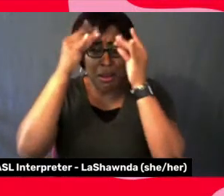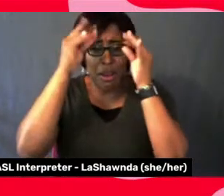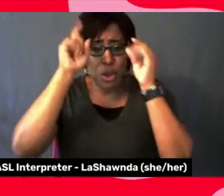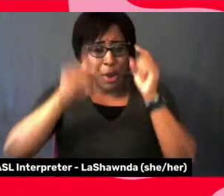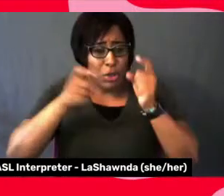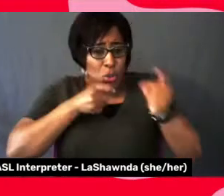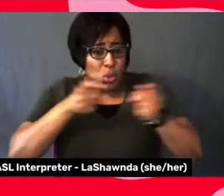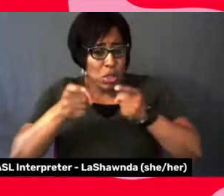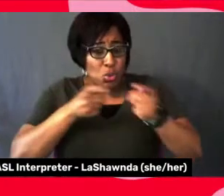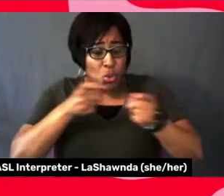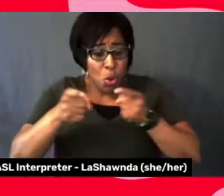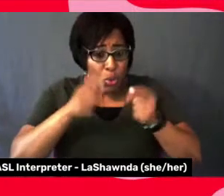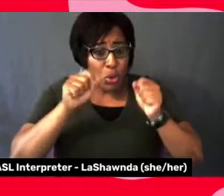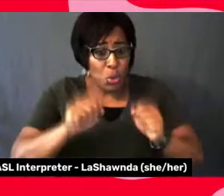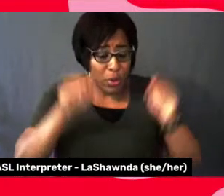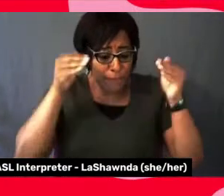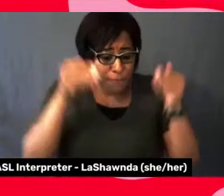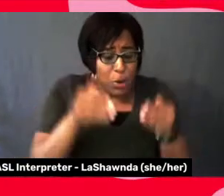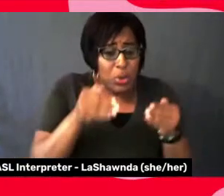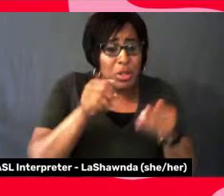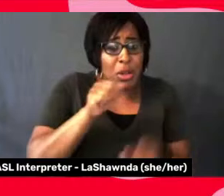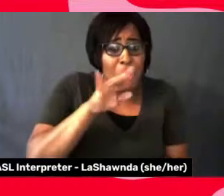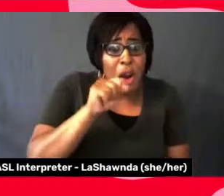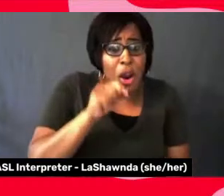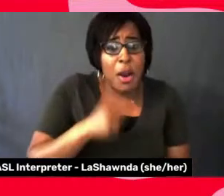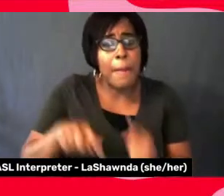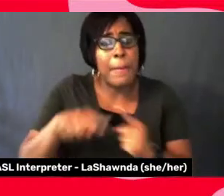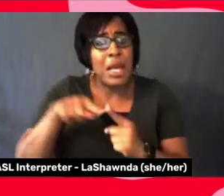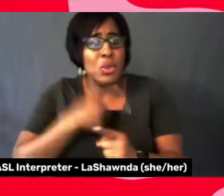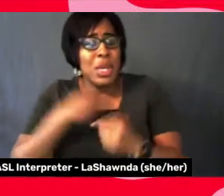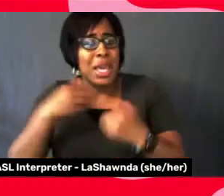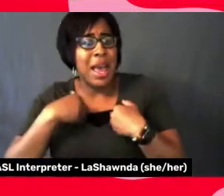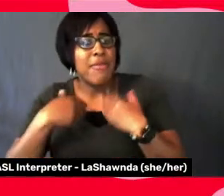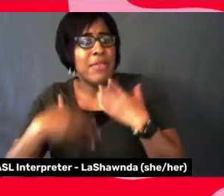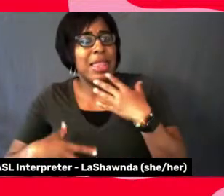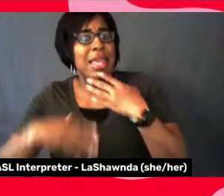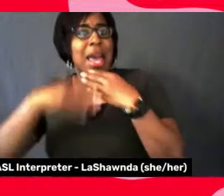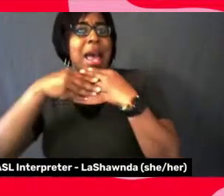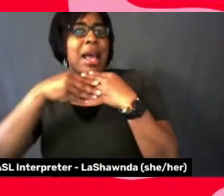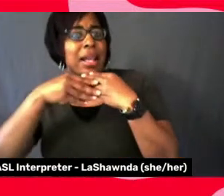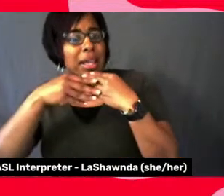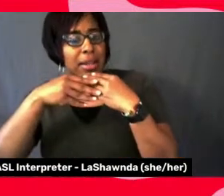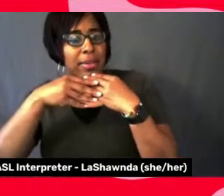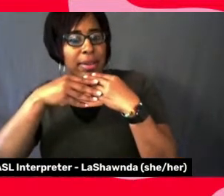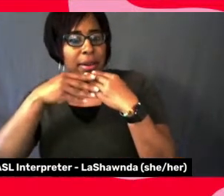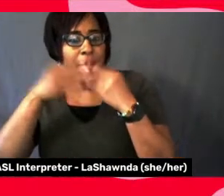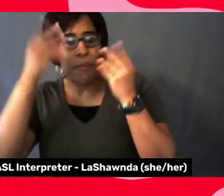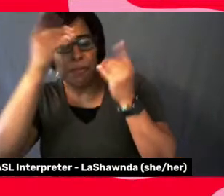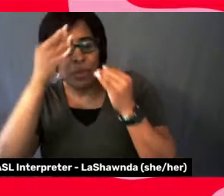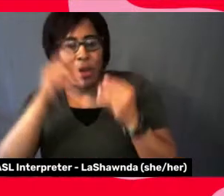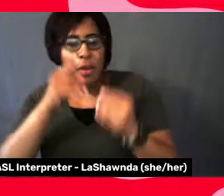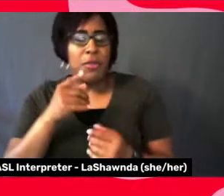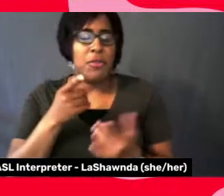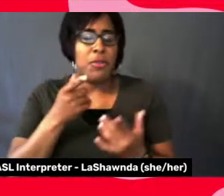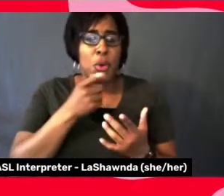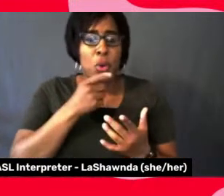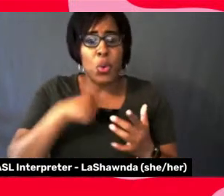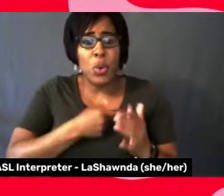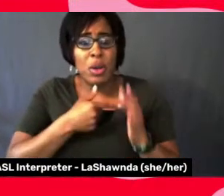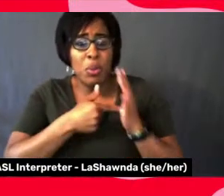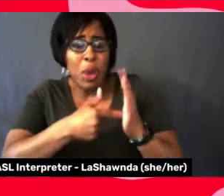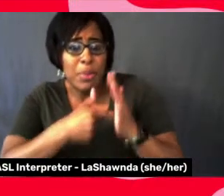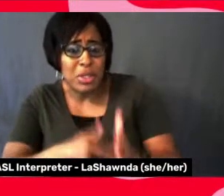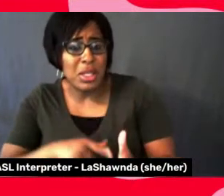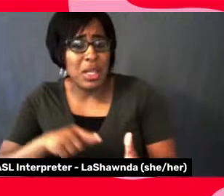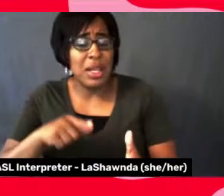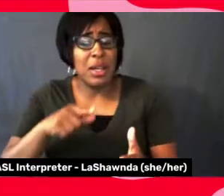have the added voices of like, who we're responsible for, what we're trying to say, how we're trying to, you know, represent not just black women,